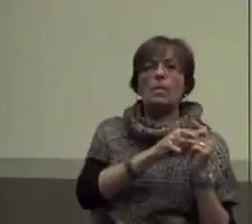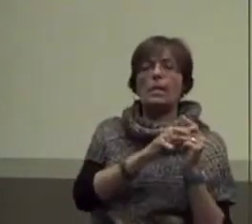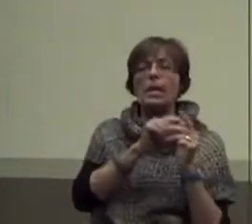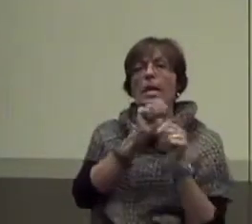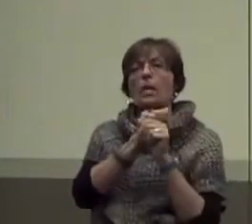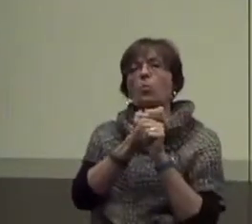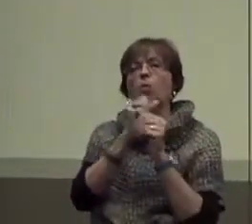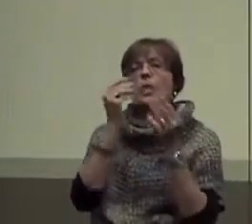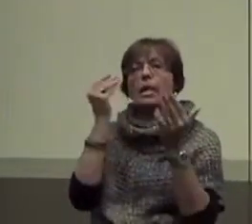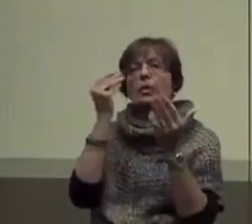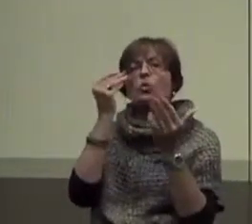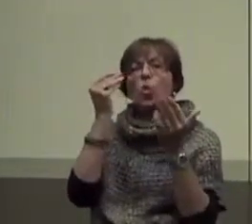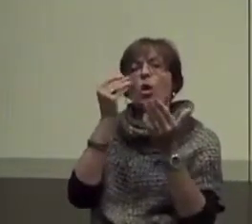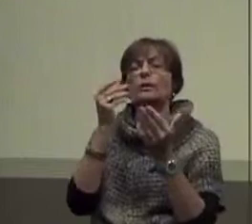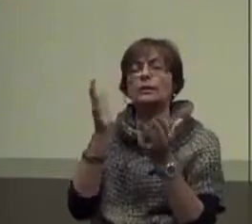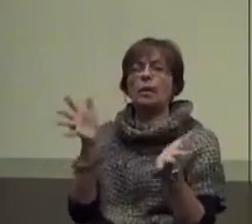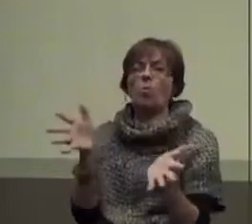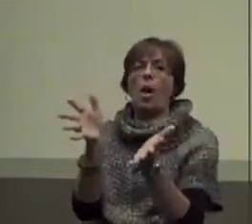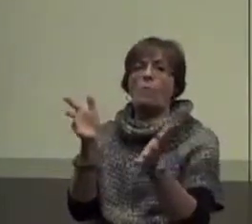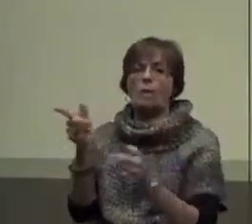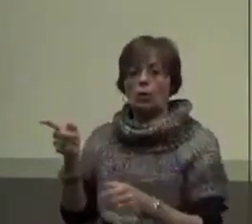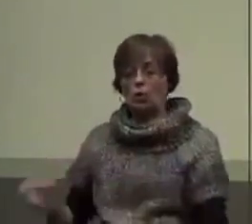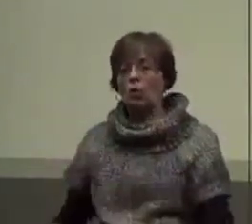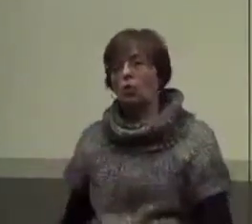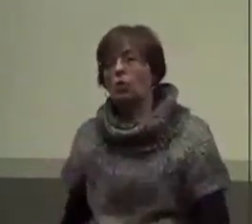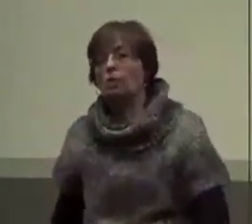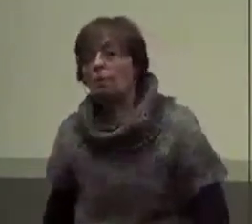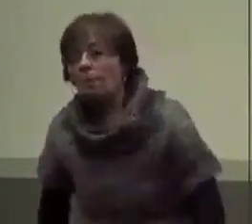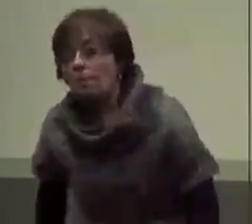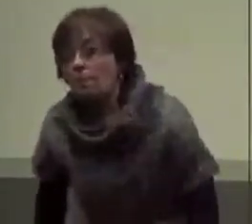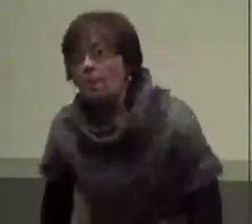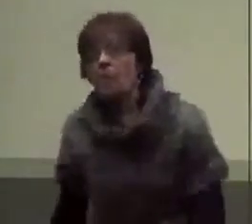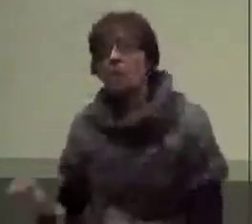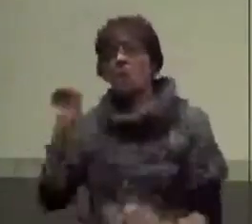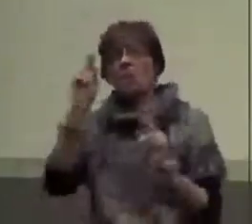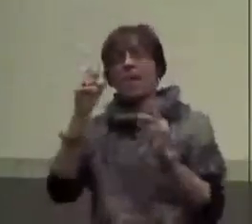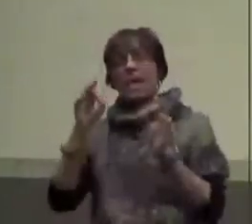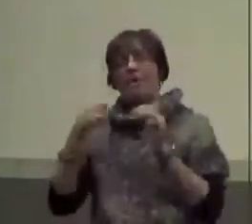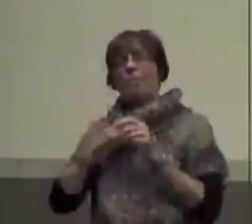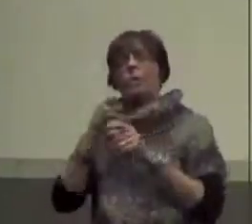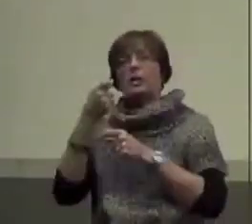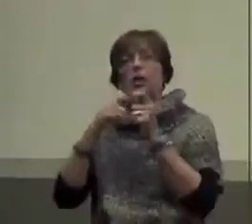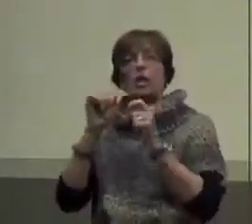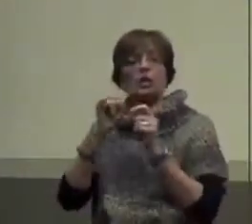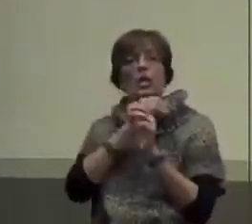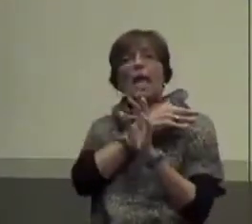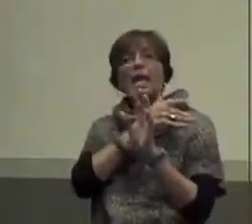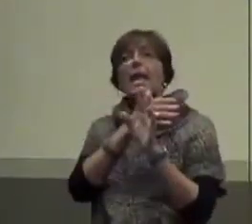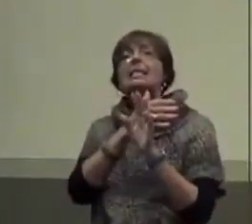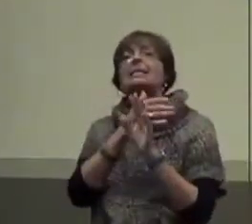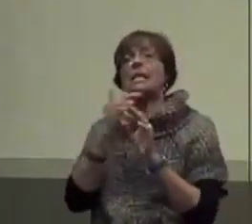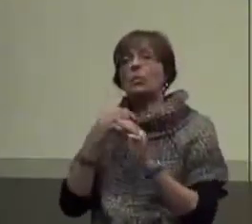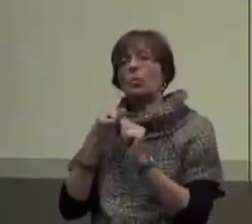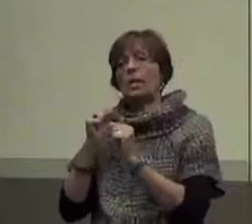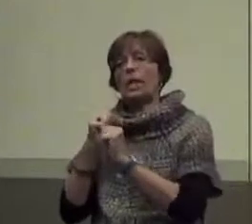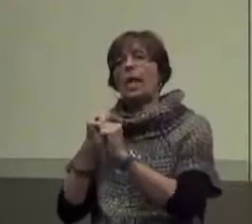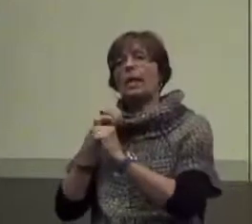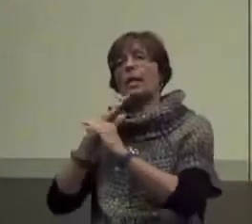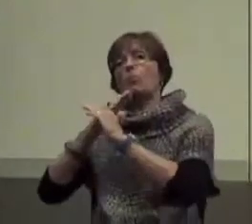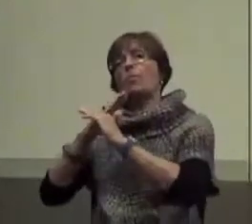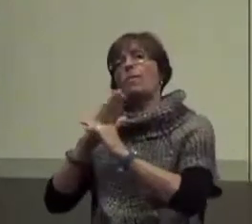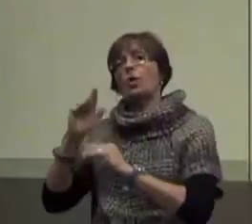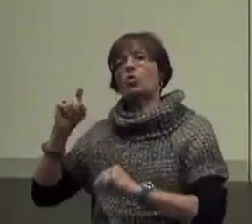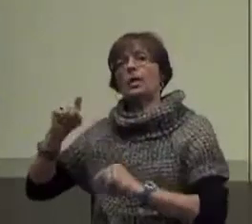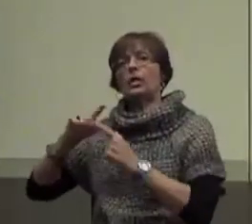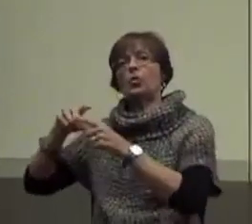towards then prompting her. Okay? So if we're changing that antecedent, we can then prevent her need to